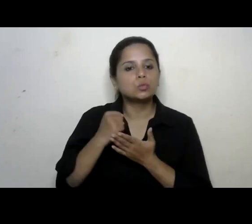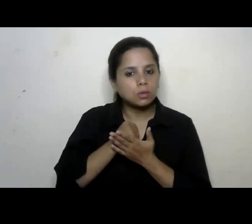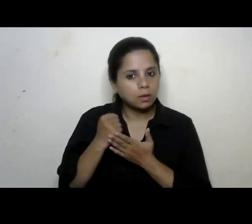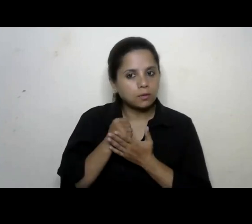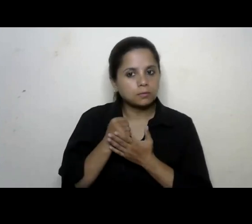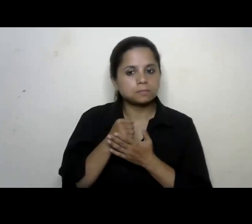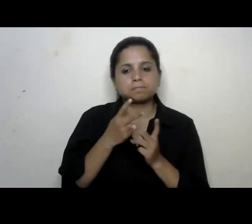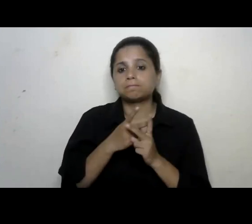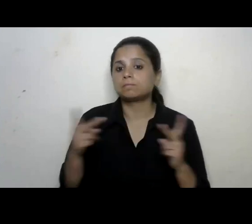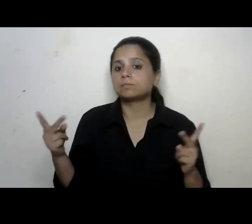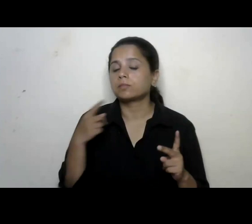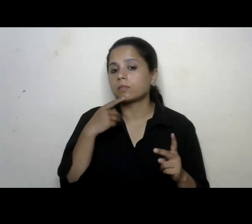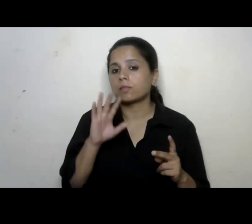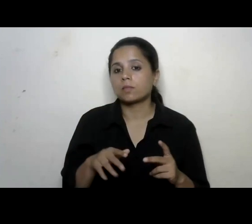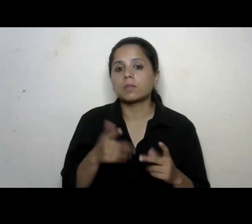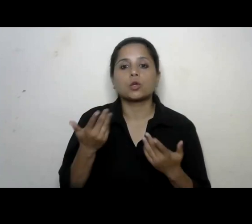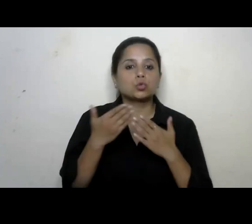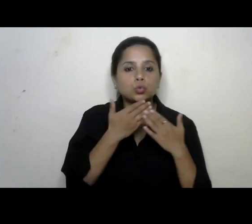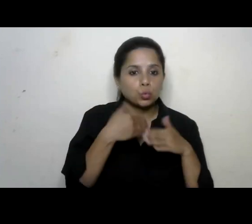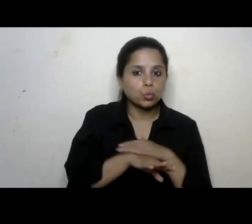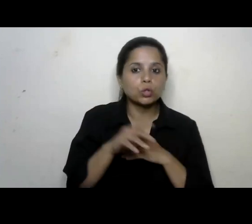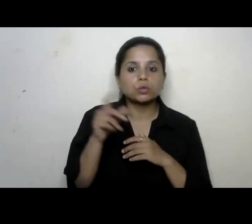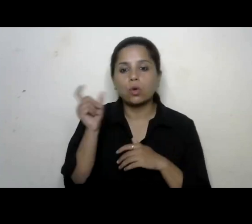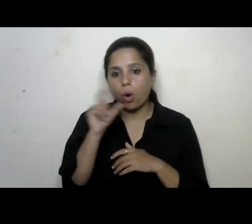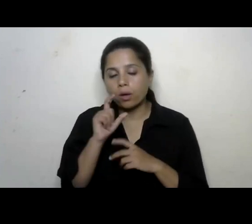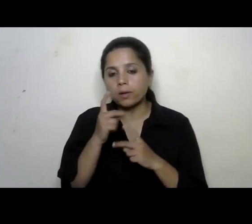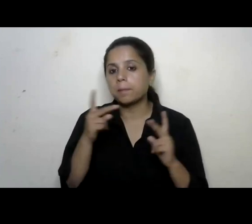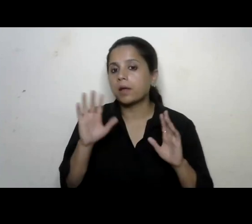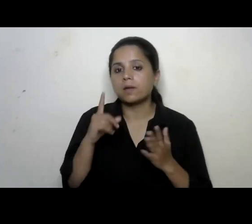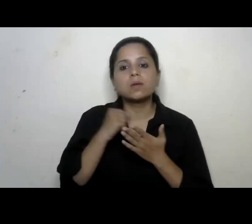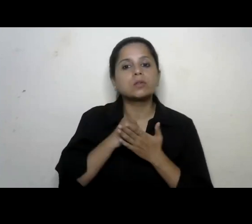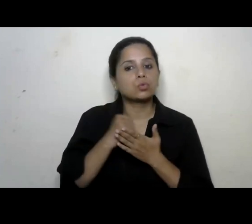various schools to various schools and and